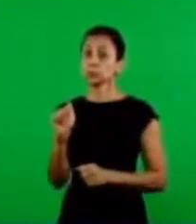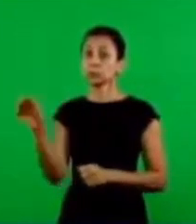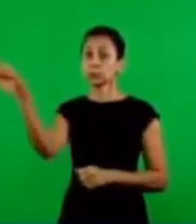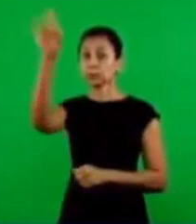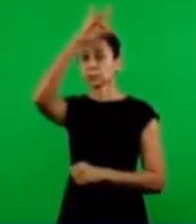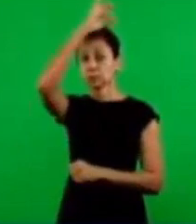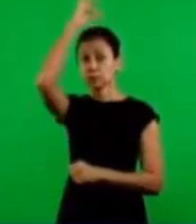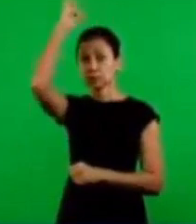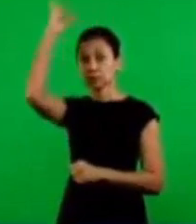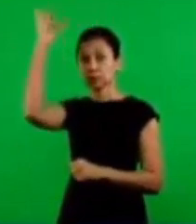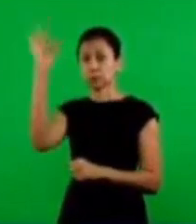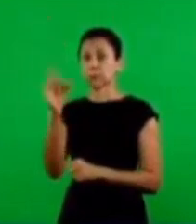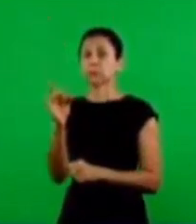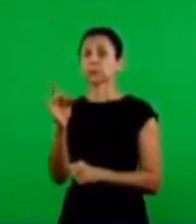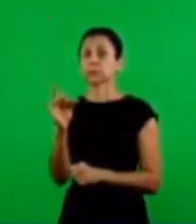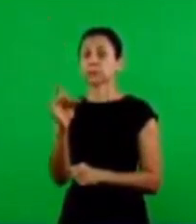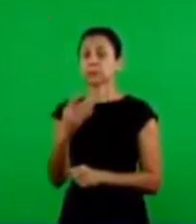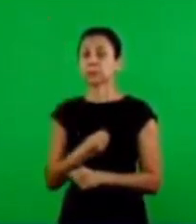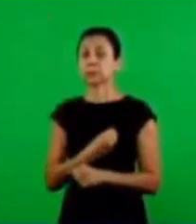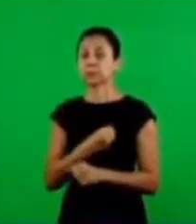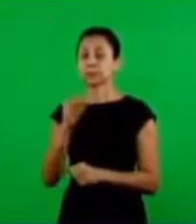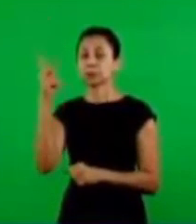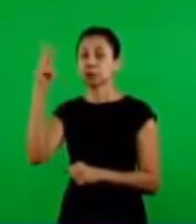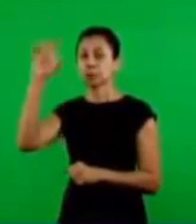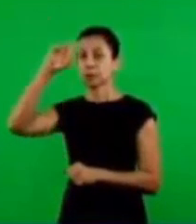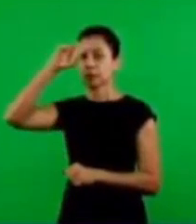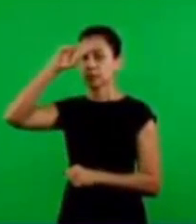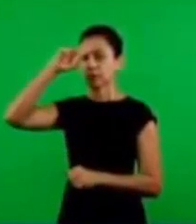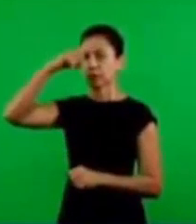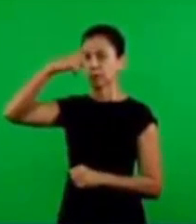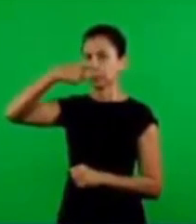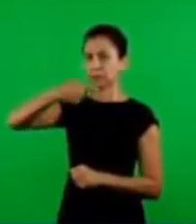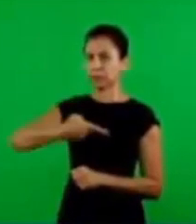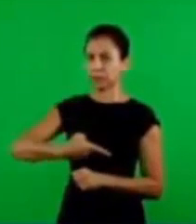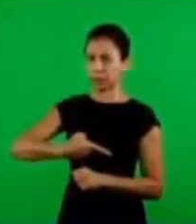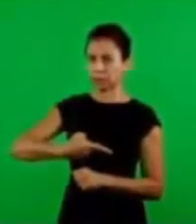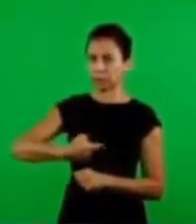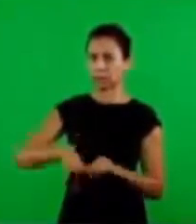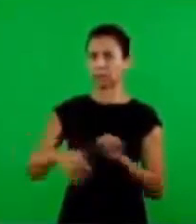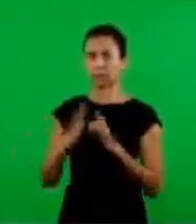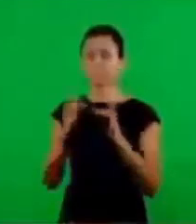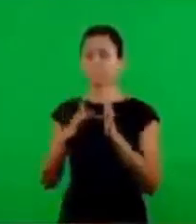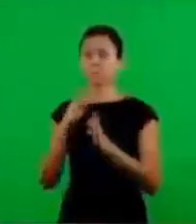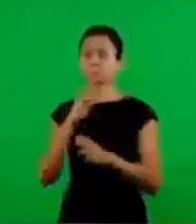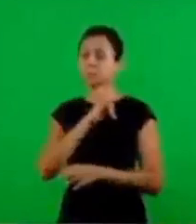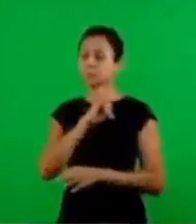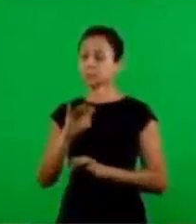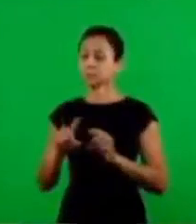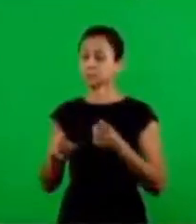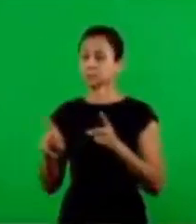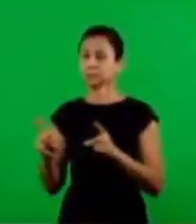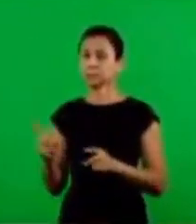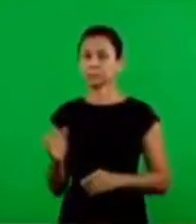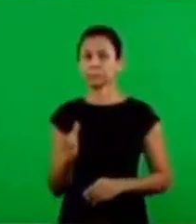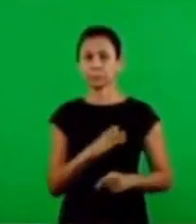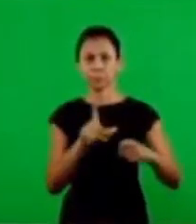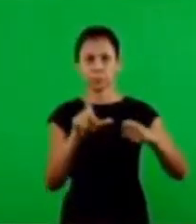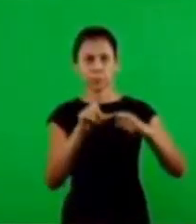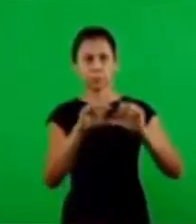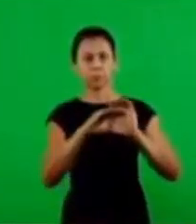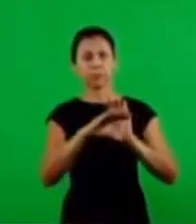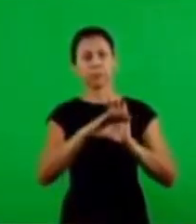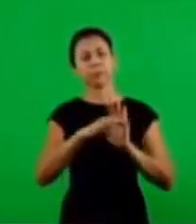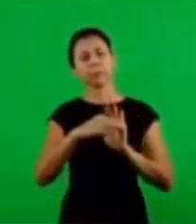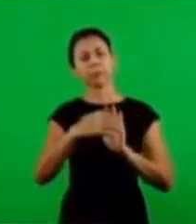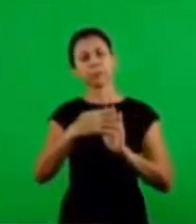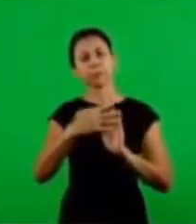comes, that comes from the part of the Father. So this is the Lord Jesus telling the disciples. In